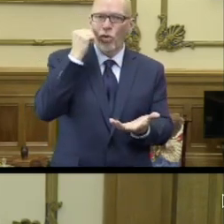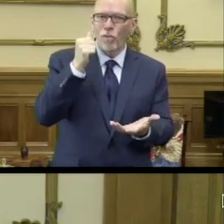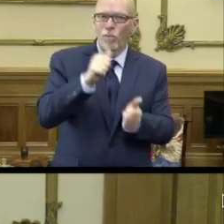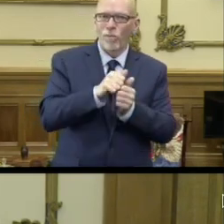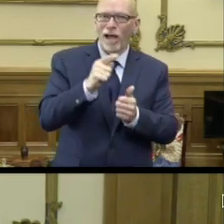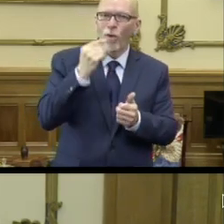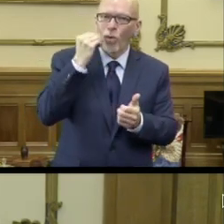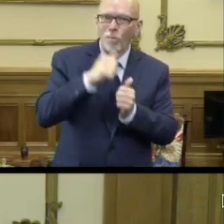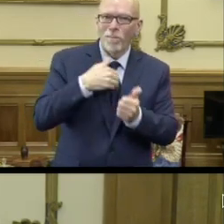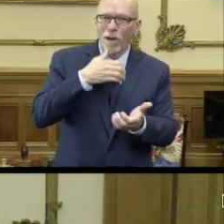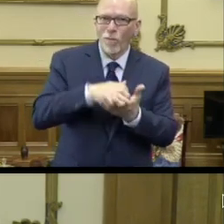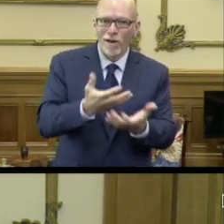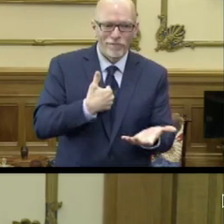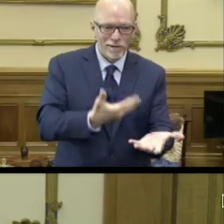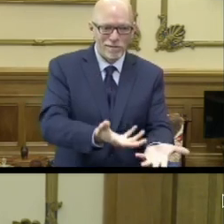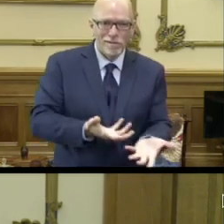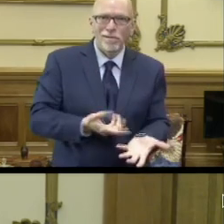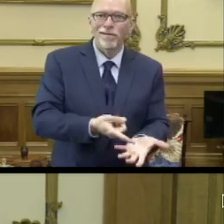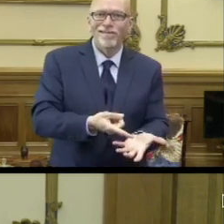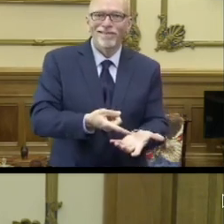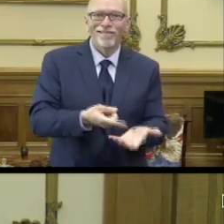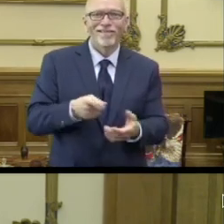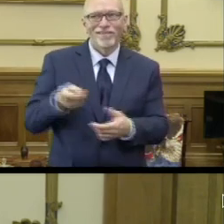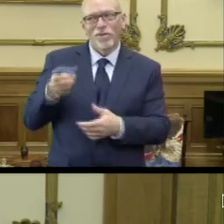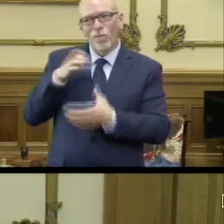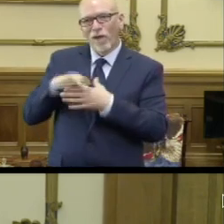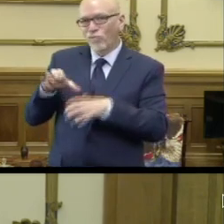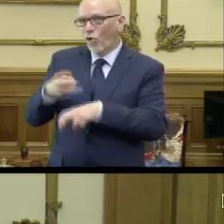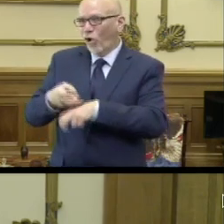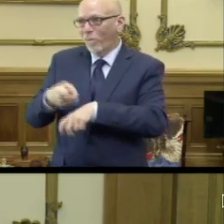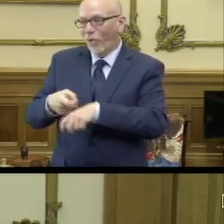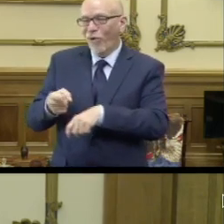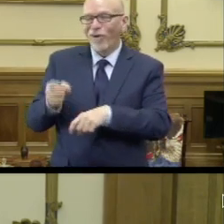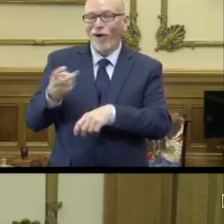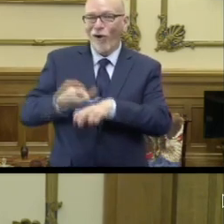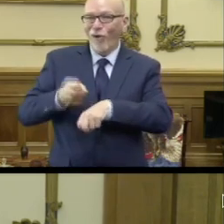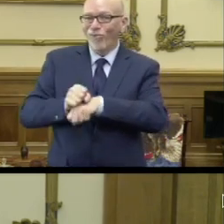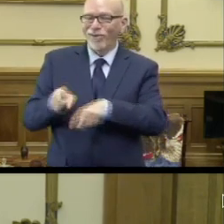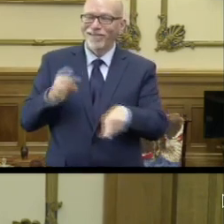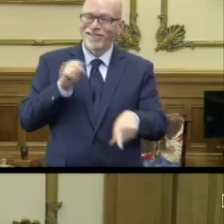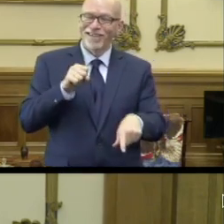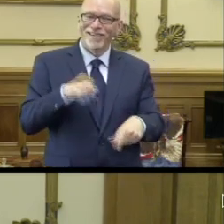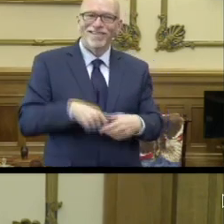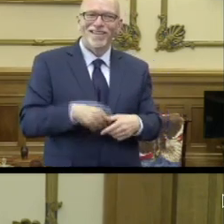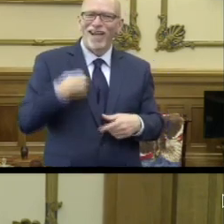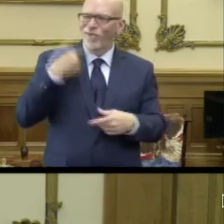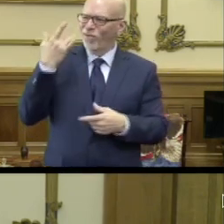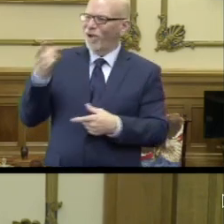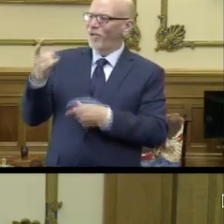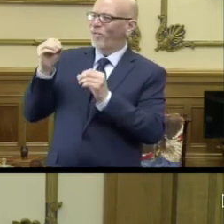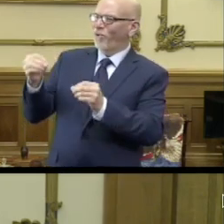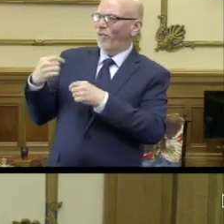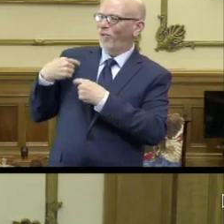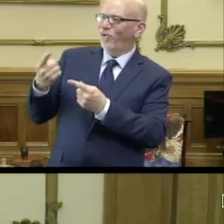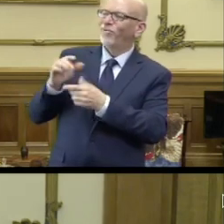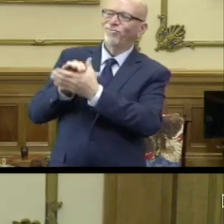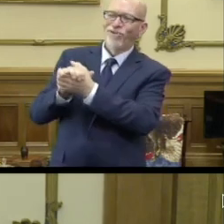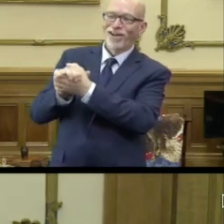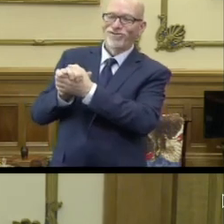obviously. So yeah. She did the hard part, yeah. Yep, absolutely. I wondered why I missed you. So congratulations.